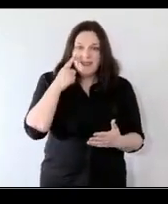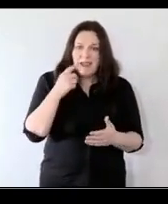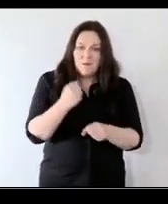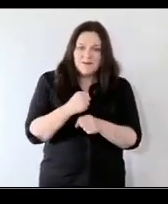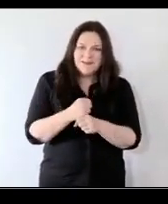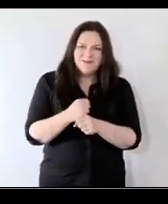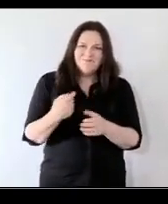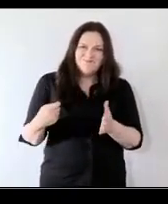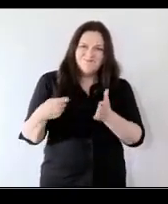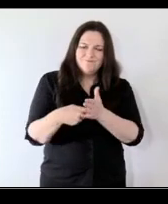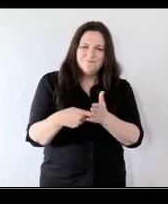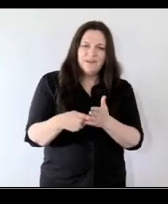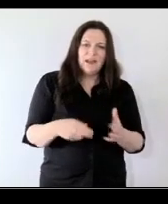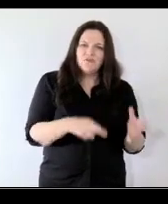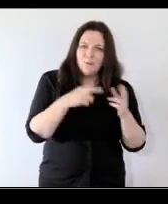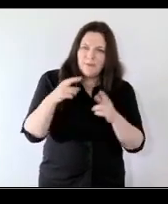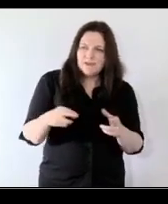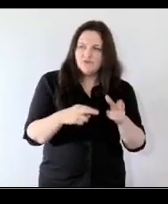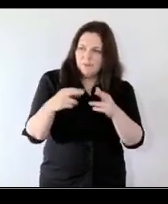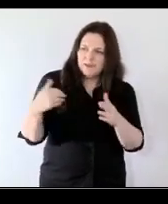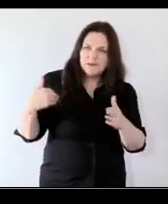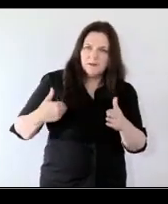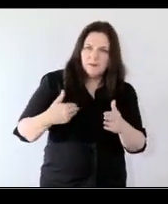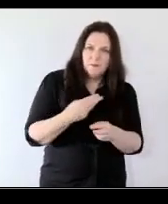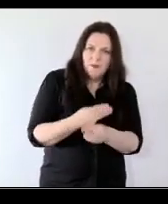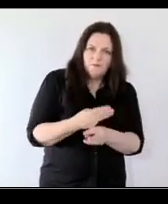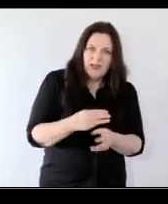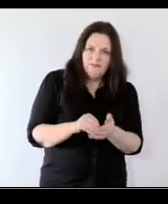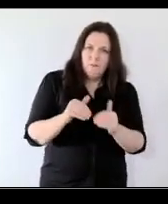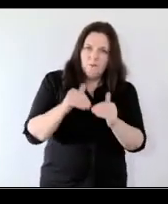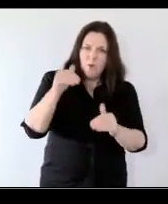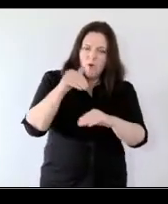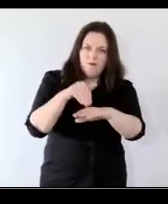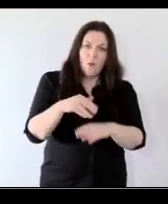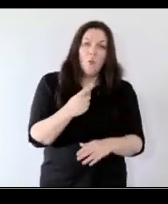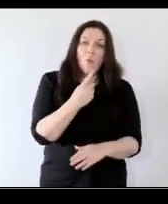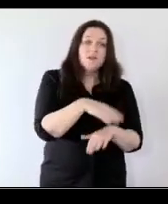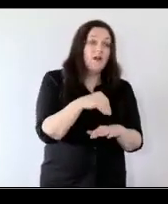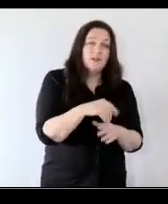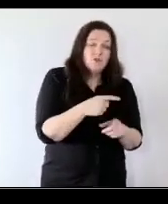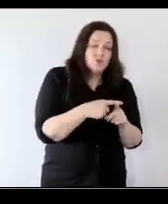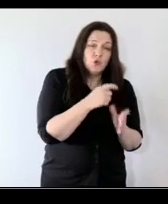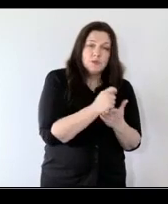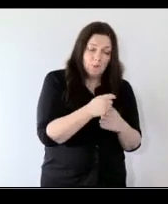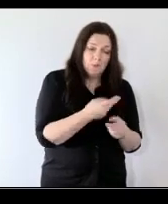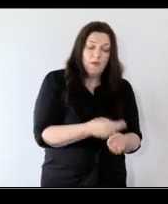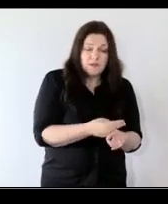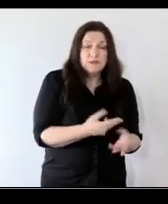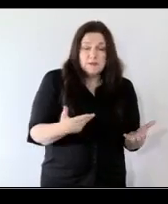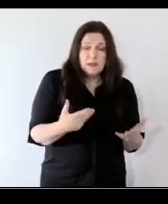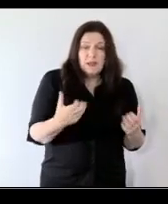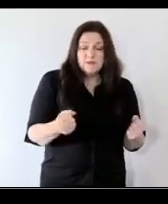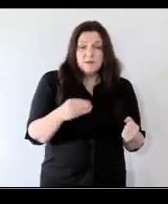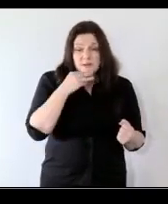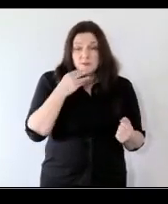recurrent periods of poverty have a greater impact than once-off or temporary poverty because we actually